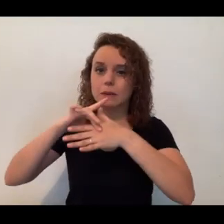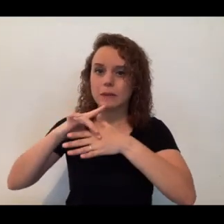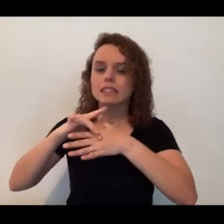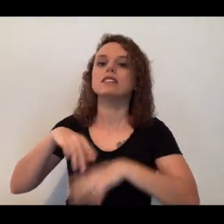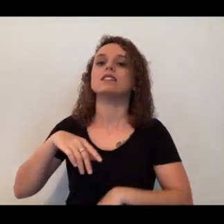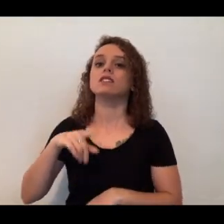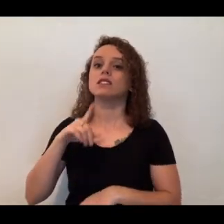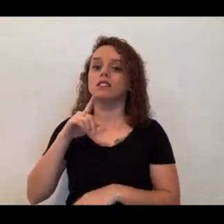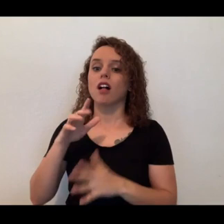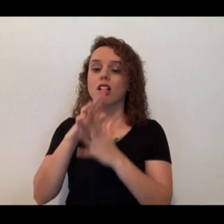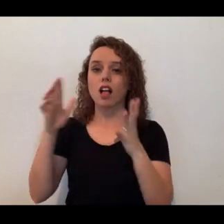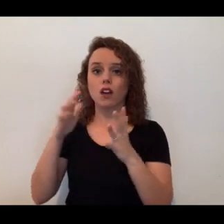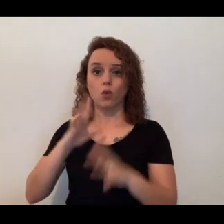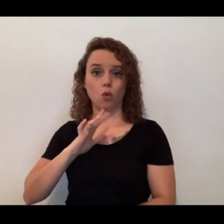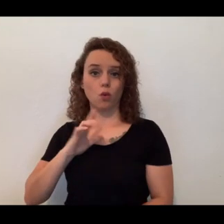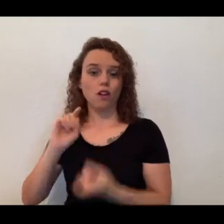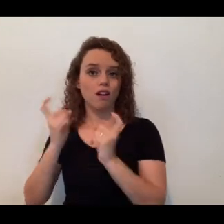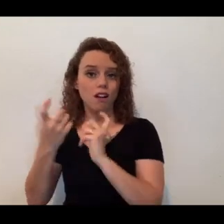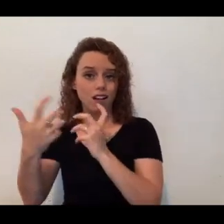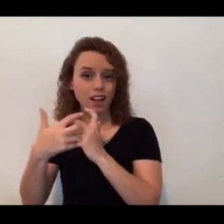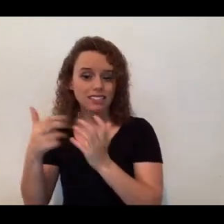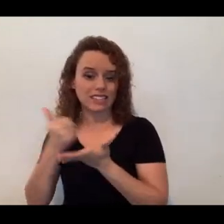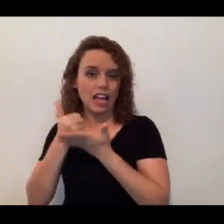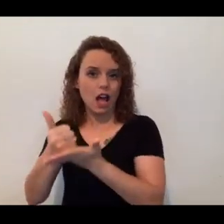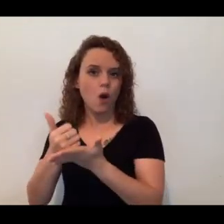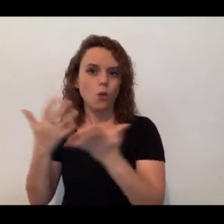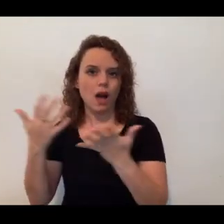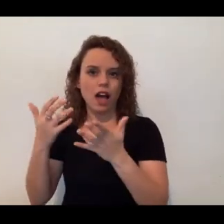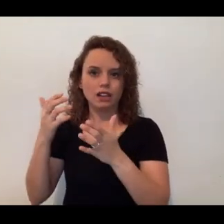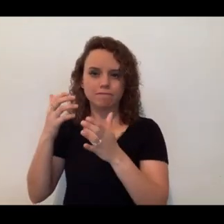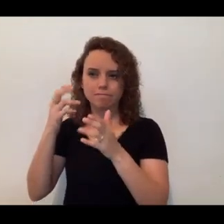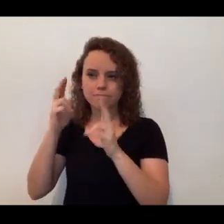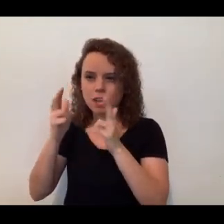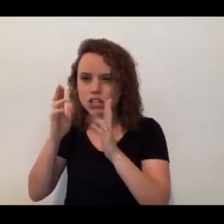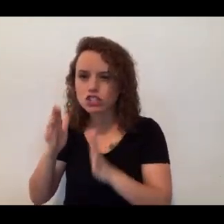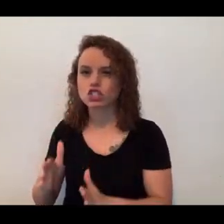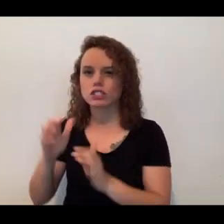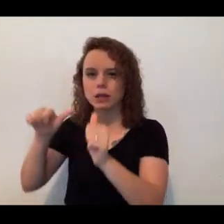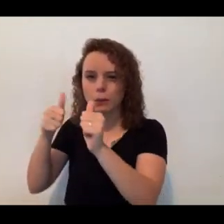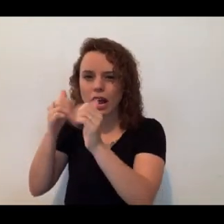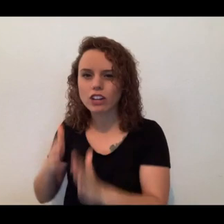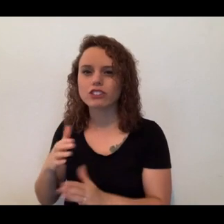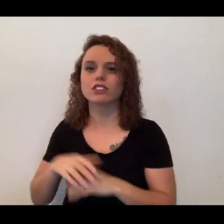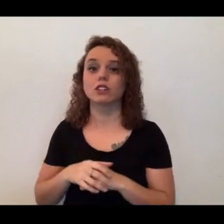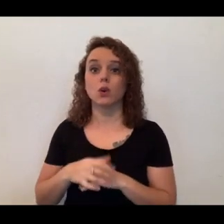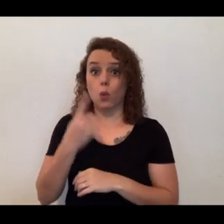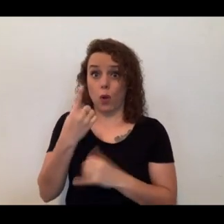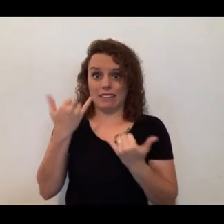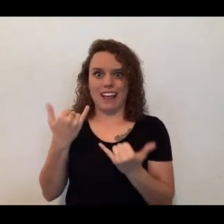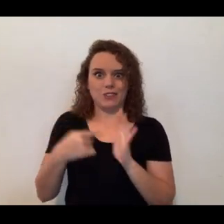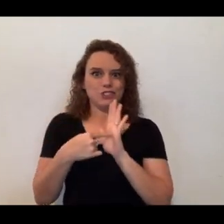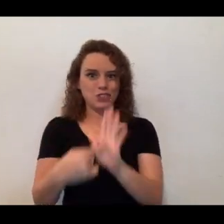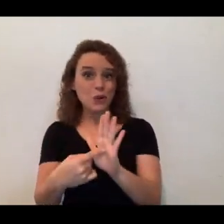adaptations that are going to help her to be a good hunter, a good carnivore, and a good predator. She's showing off one of them right now,